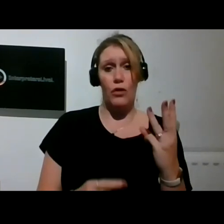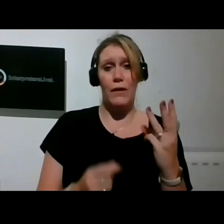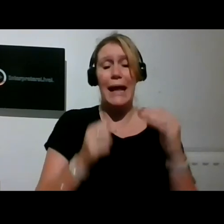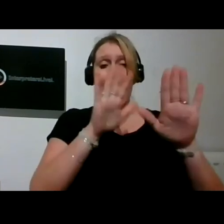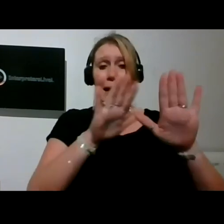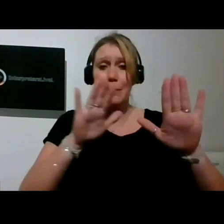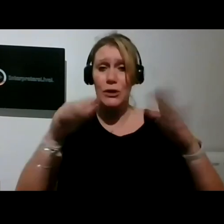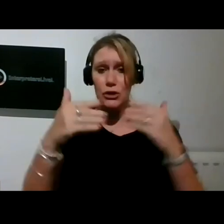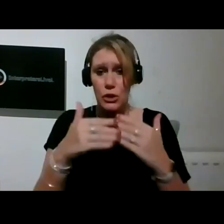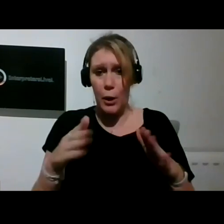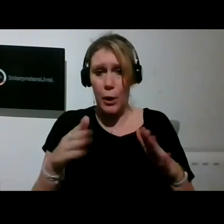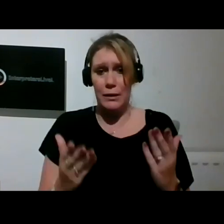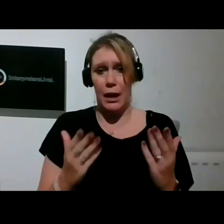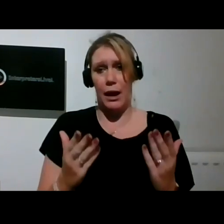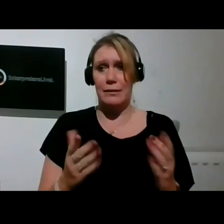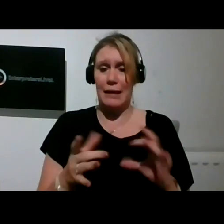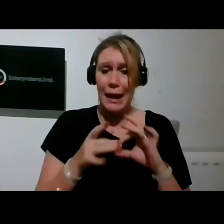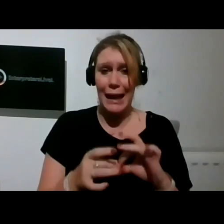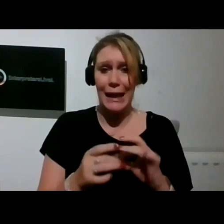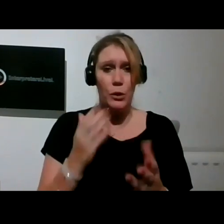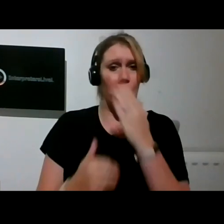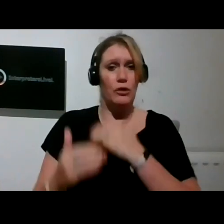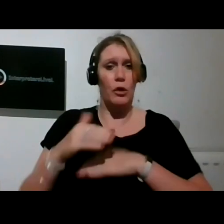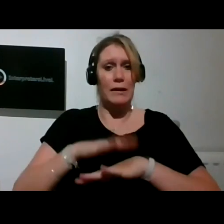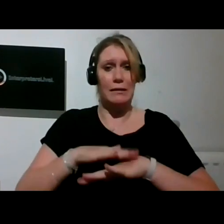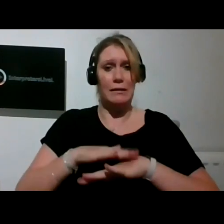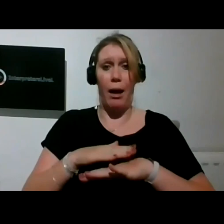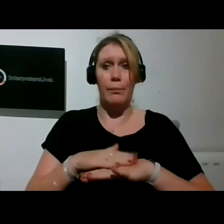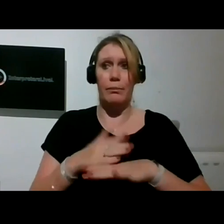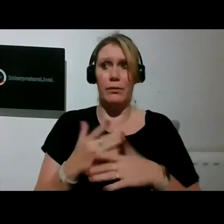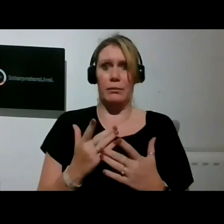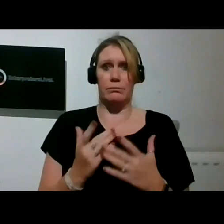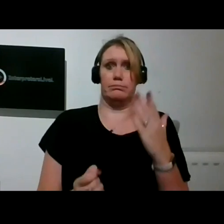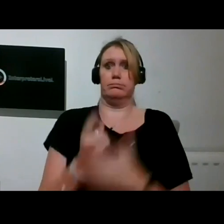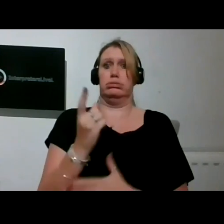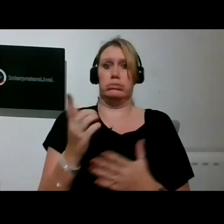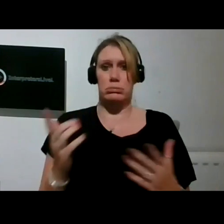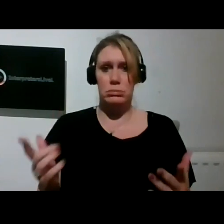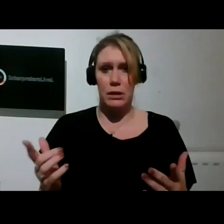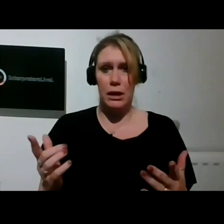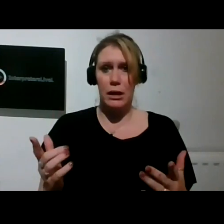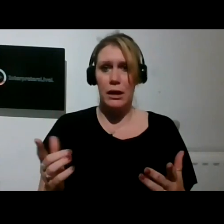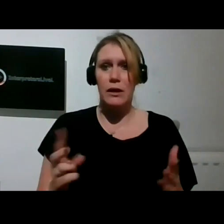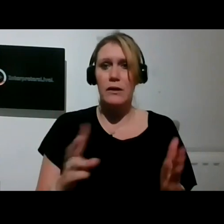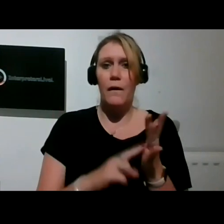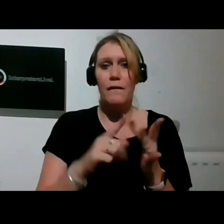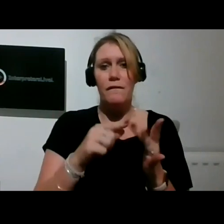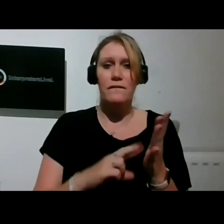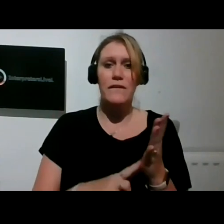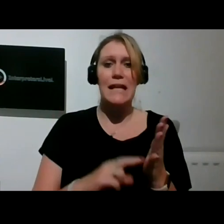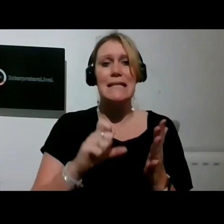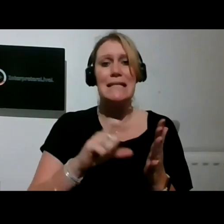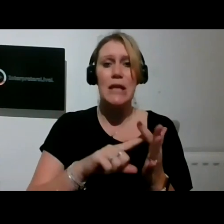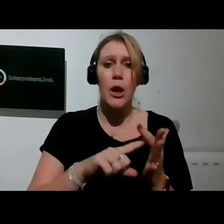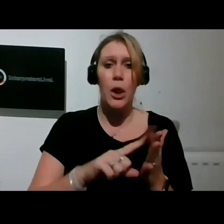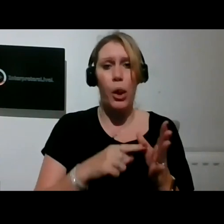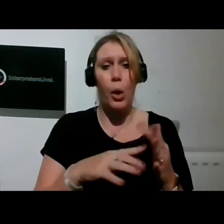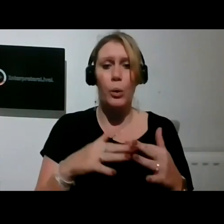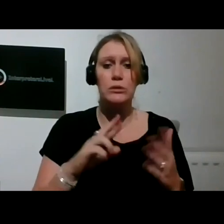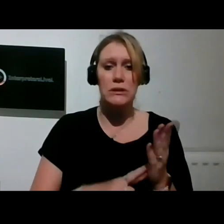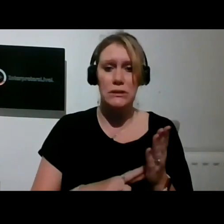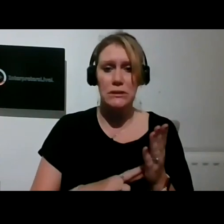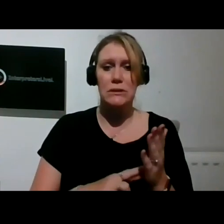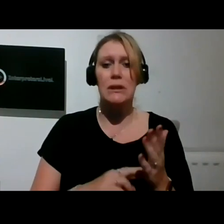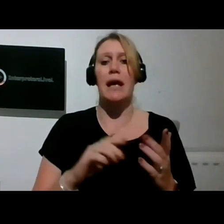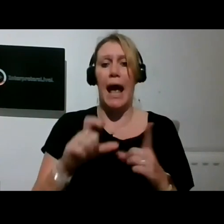historic times in which we find ourselves. Vince Laws and Duncan Bridgestock have created work directly in response to the